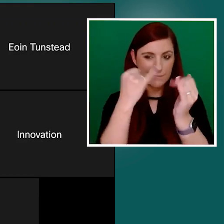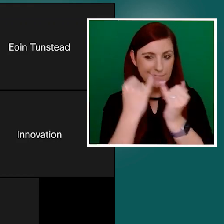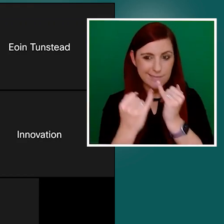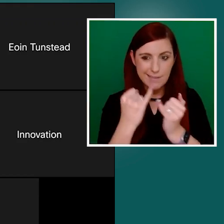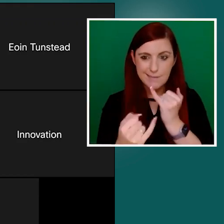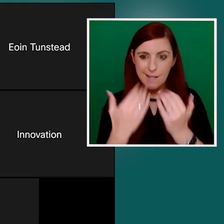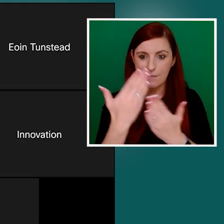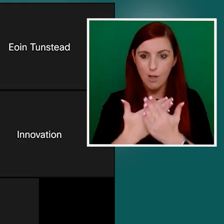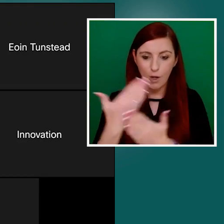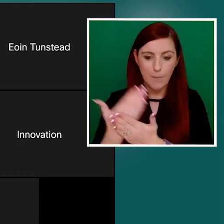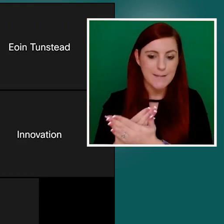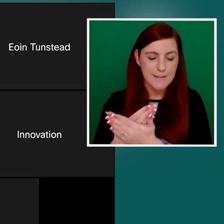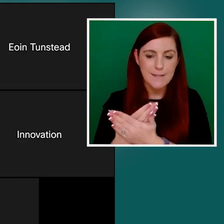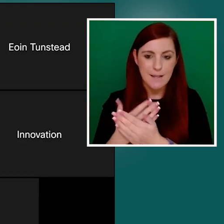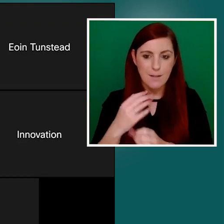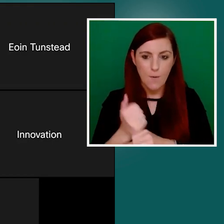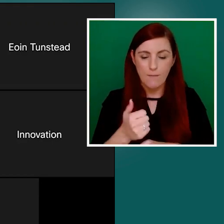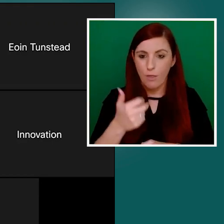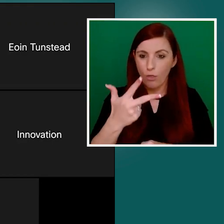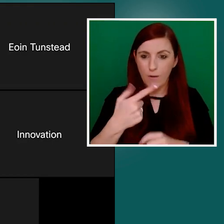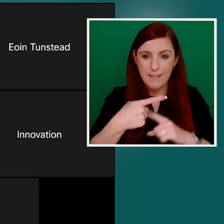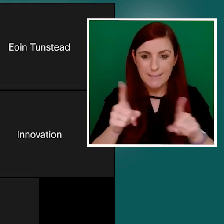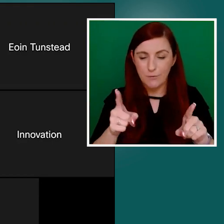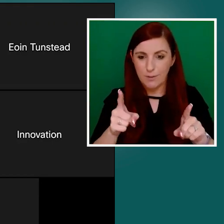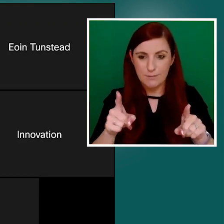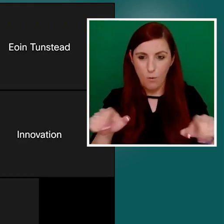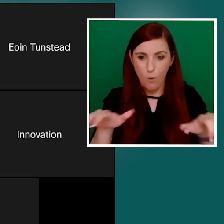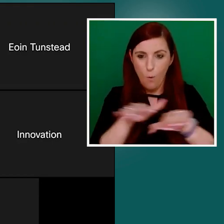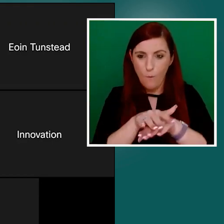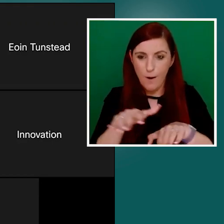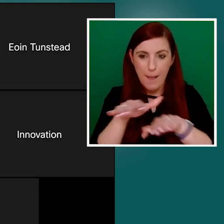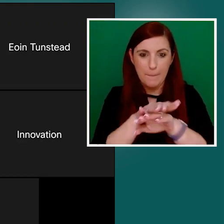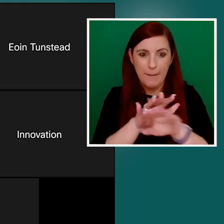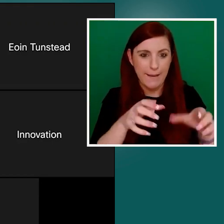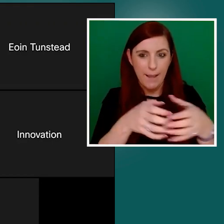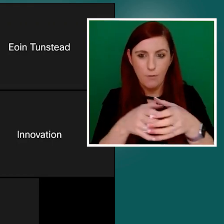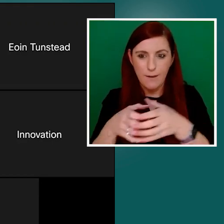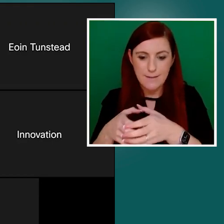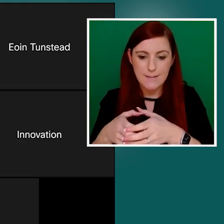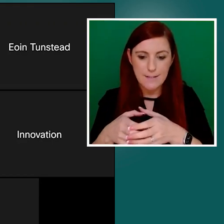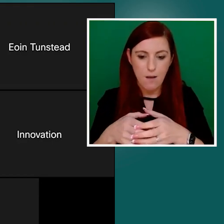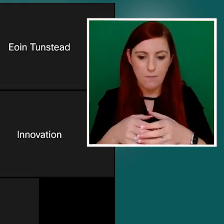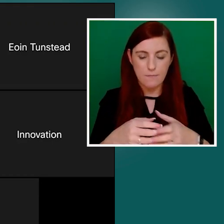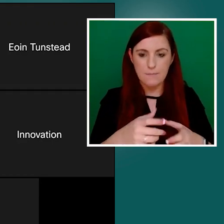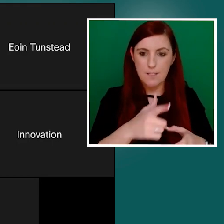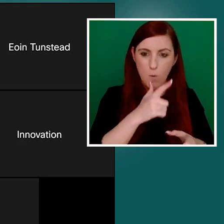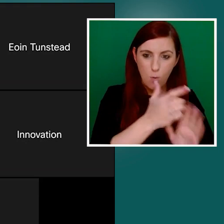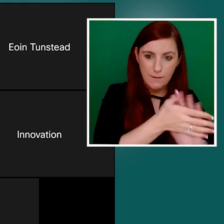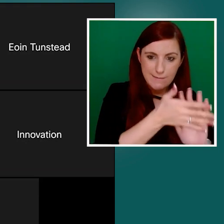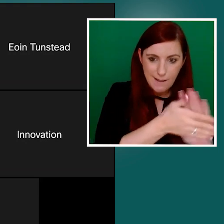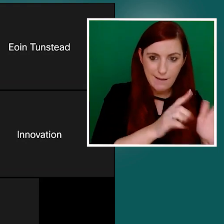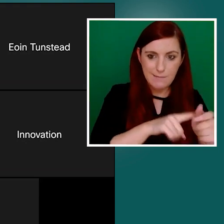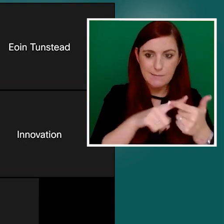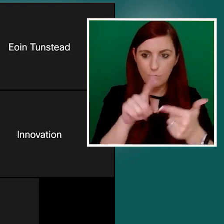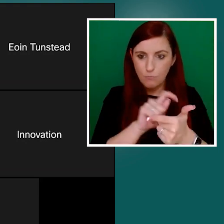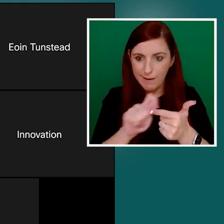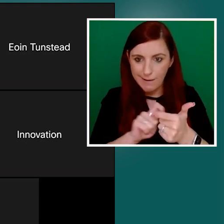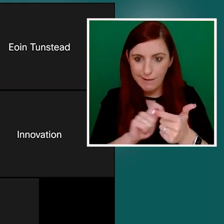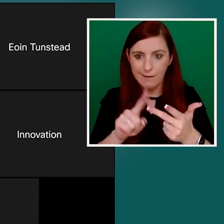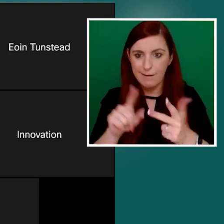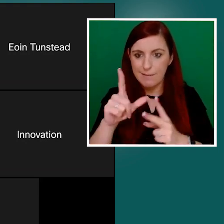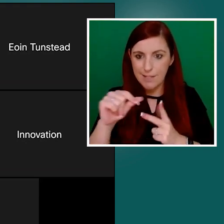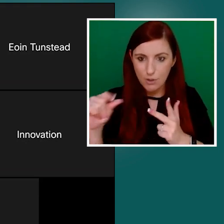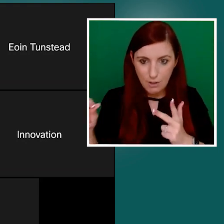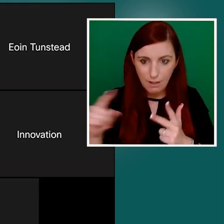interlocking areas if they spoken and signed, the written, the digital. There's probably